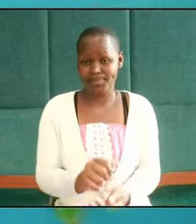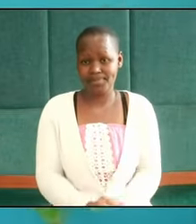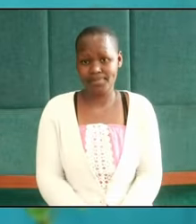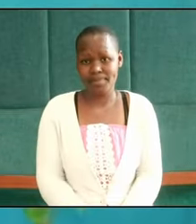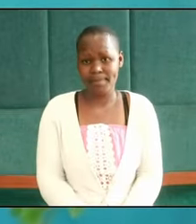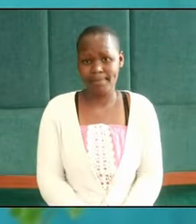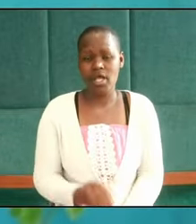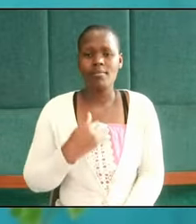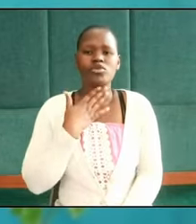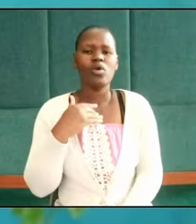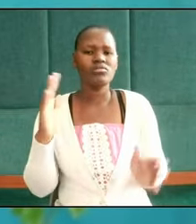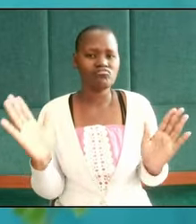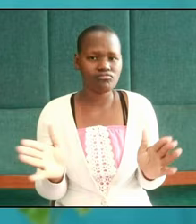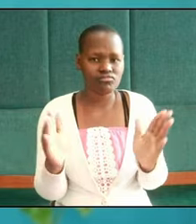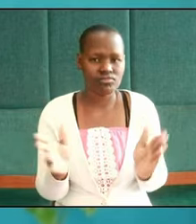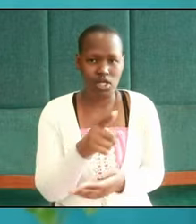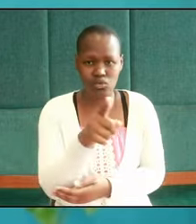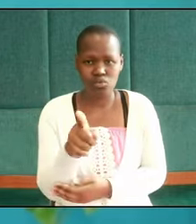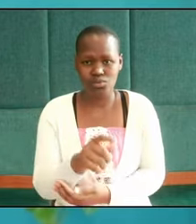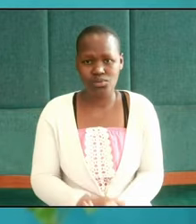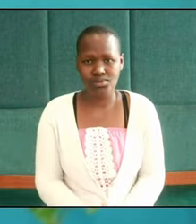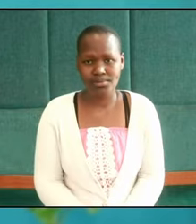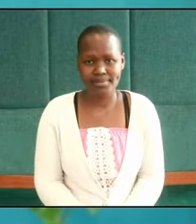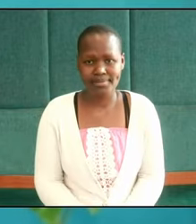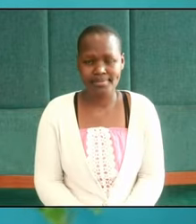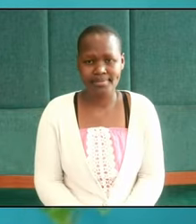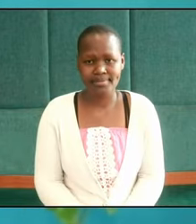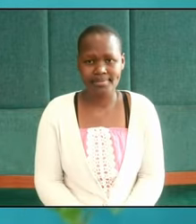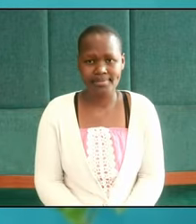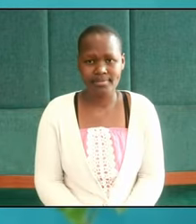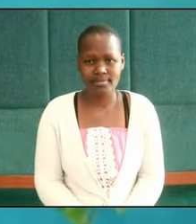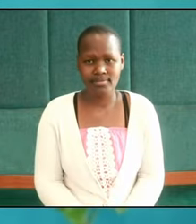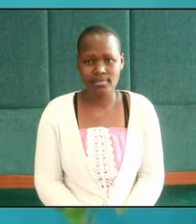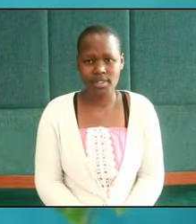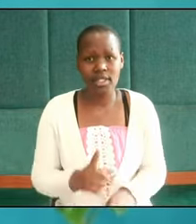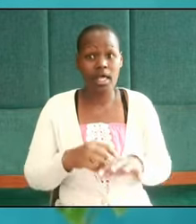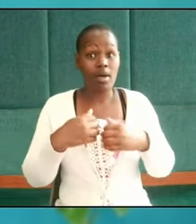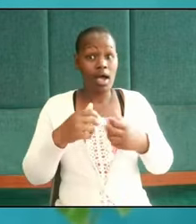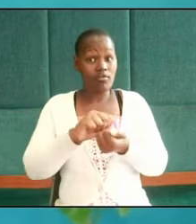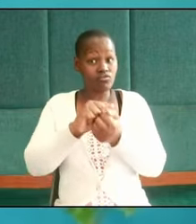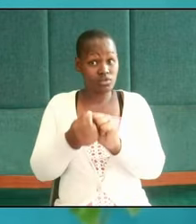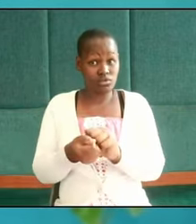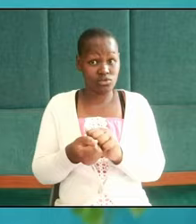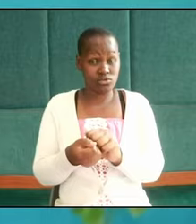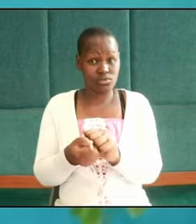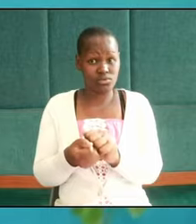I want to encourage you that when there is transition